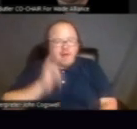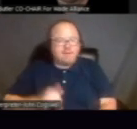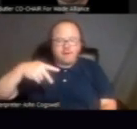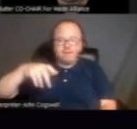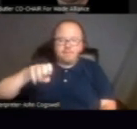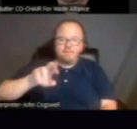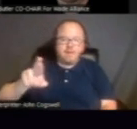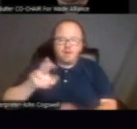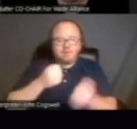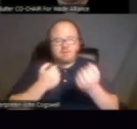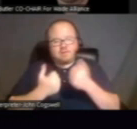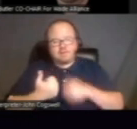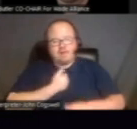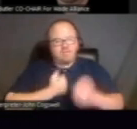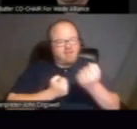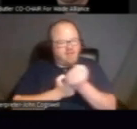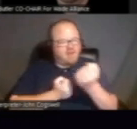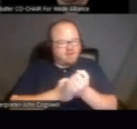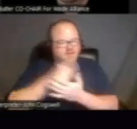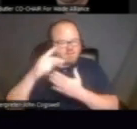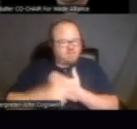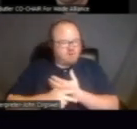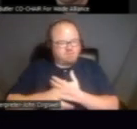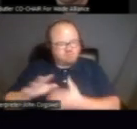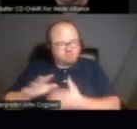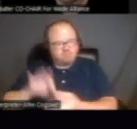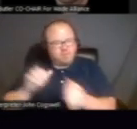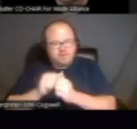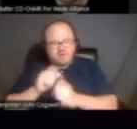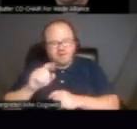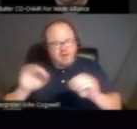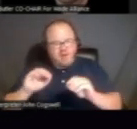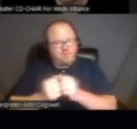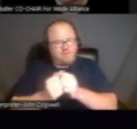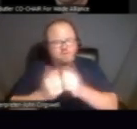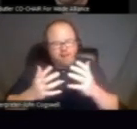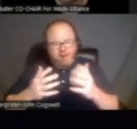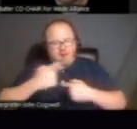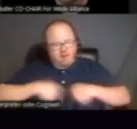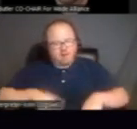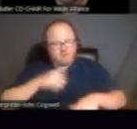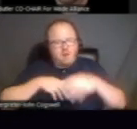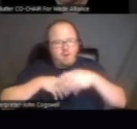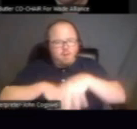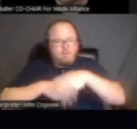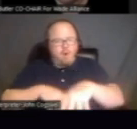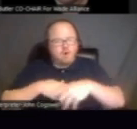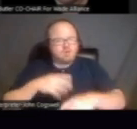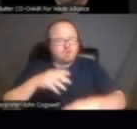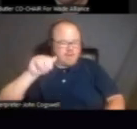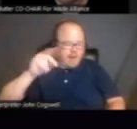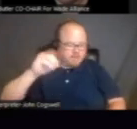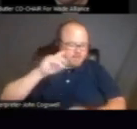Self-Advocacy Program. In the spirit of Nothing About Us Without Us, which is the marching anthem of the peer movement,